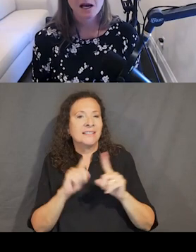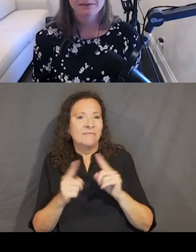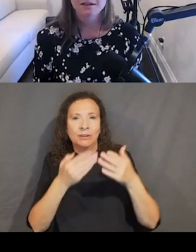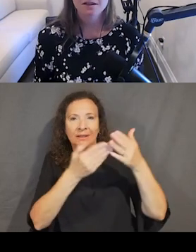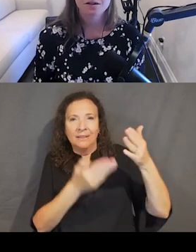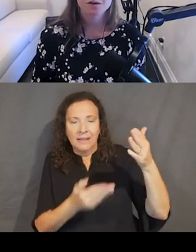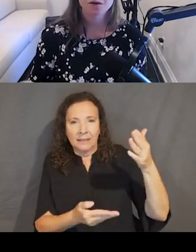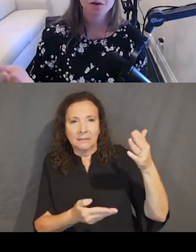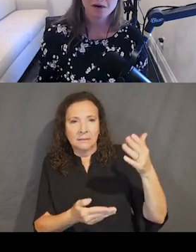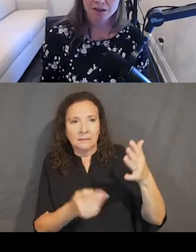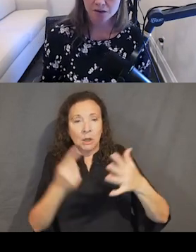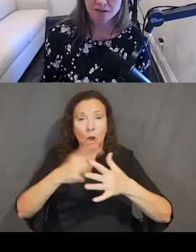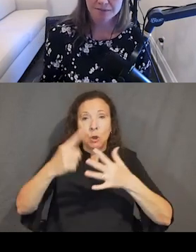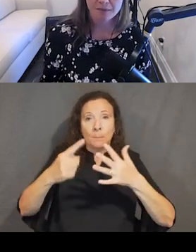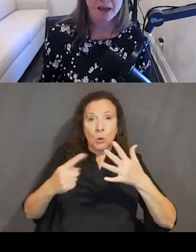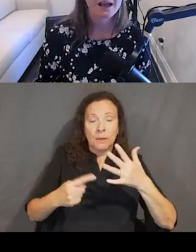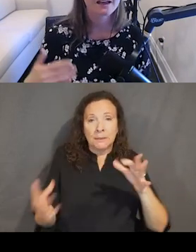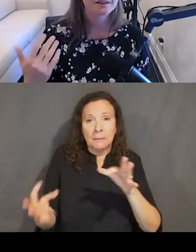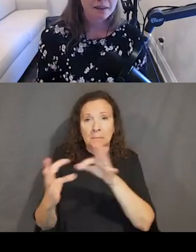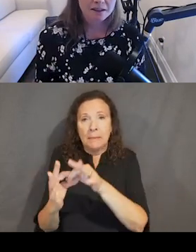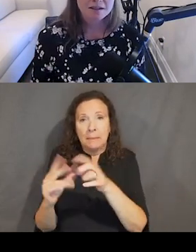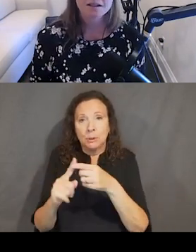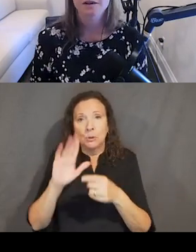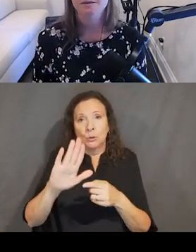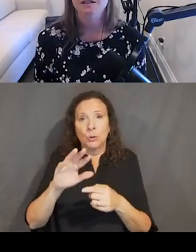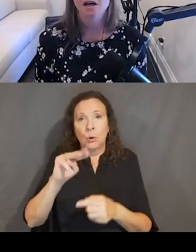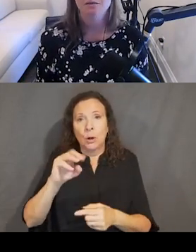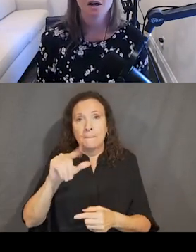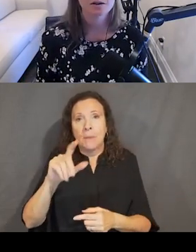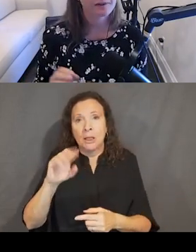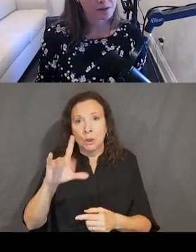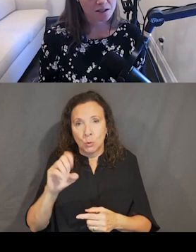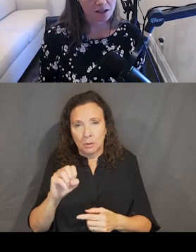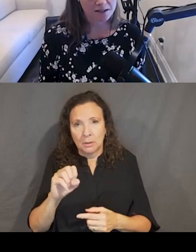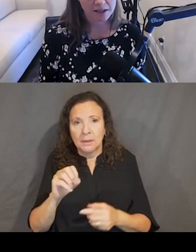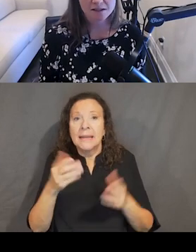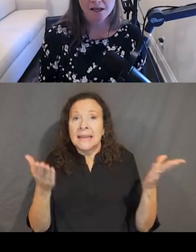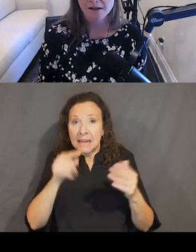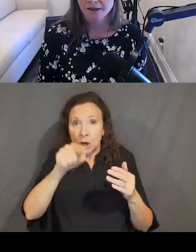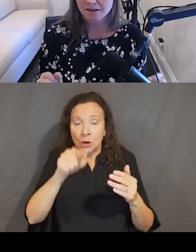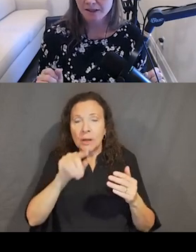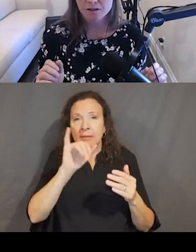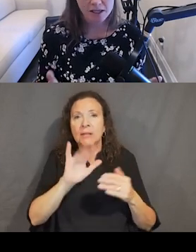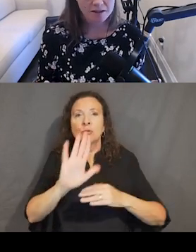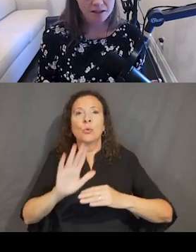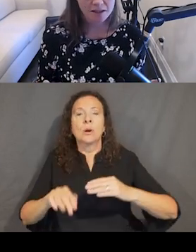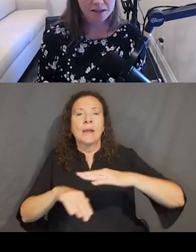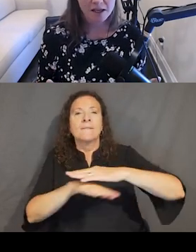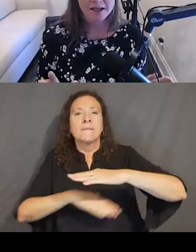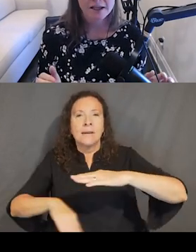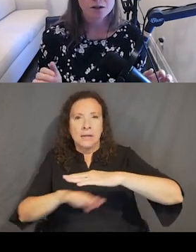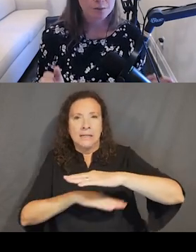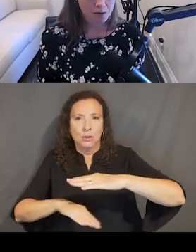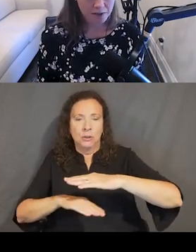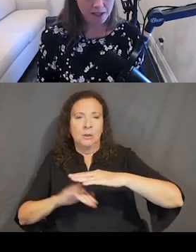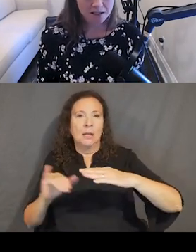map best to your molecules. And this is where you spend time on your foundational aspects, things like your state design